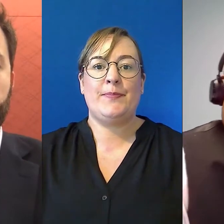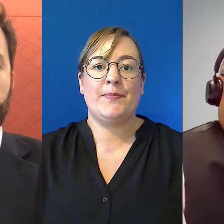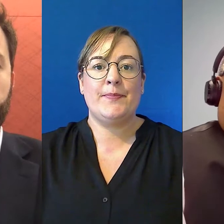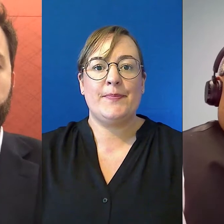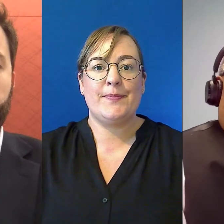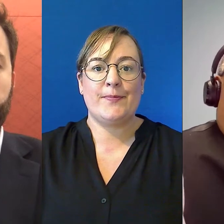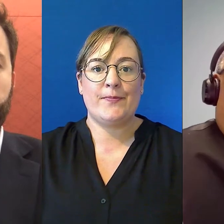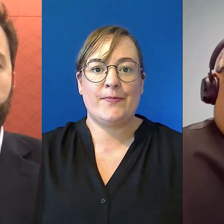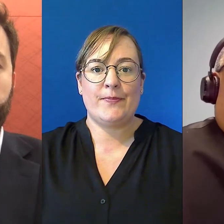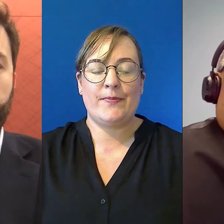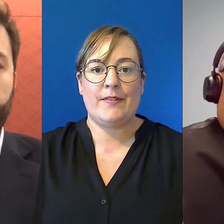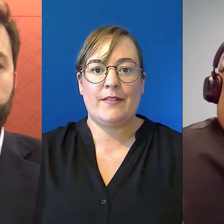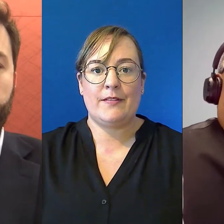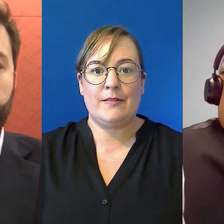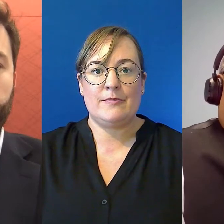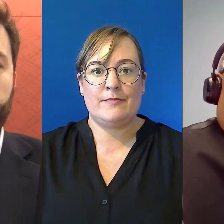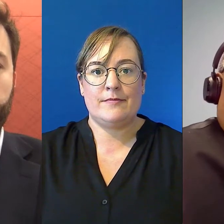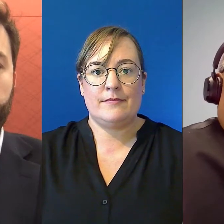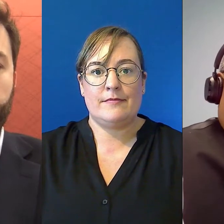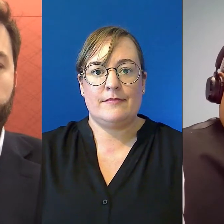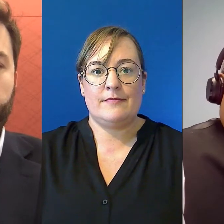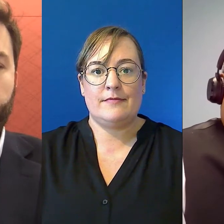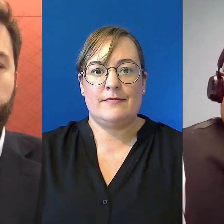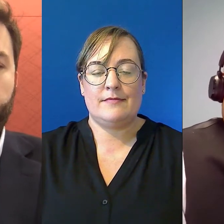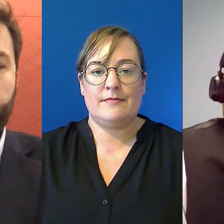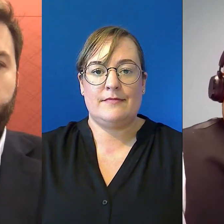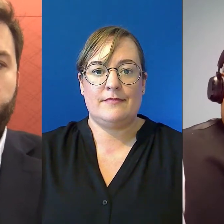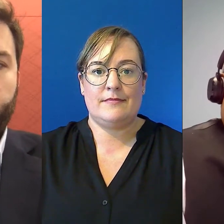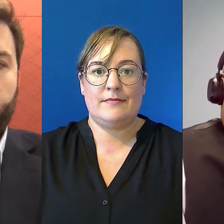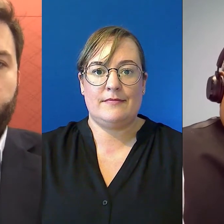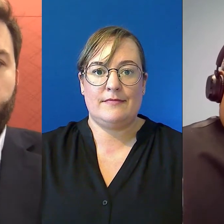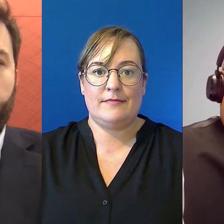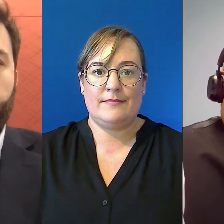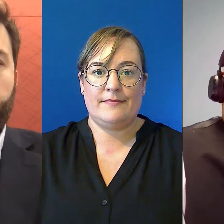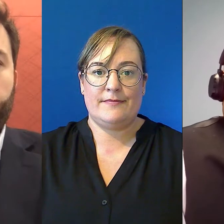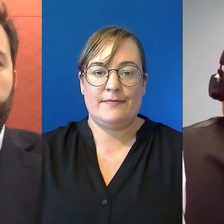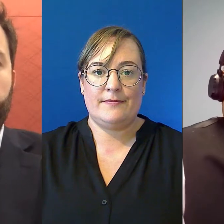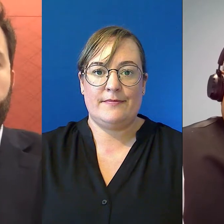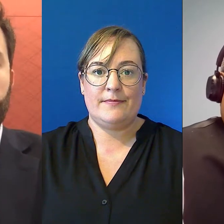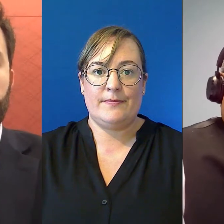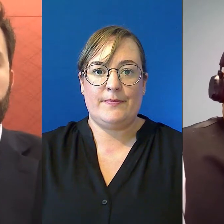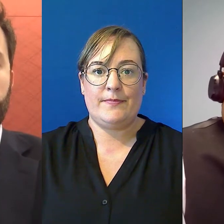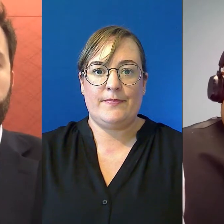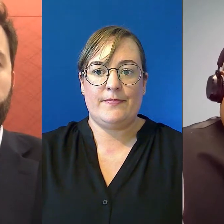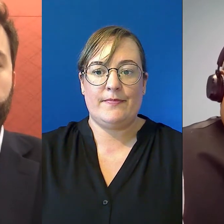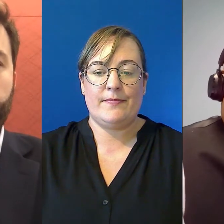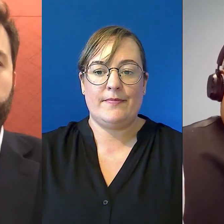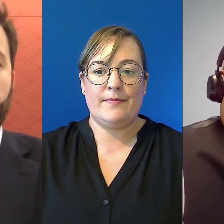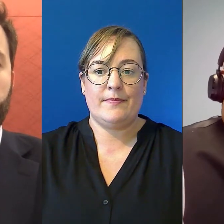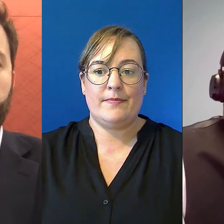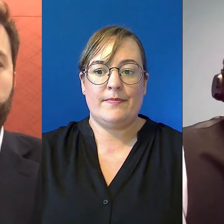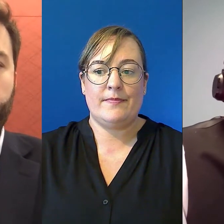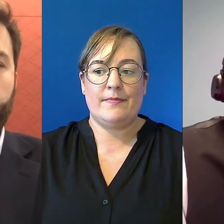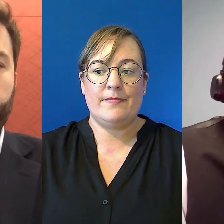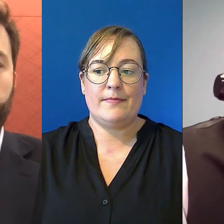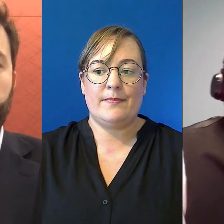atatau. Kutu katoa, tēnā kutu te mana whenua, tēnā kutu te tangata, e aki aki mai